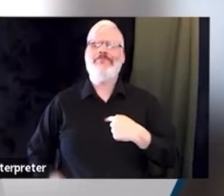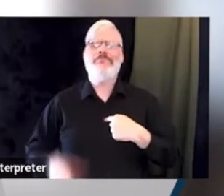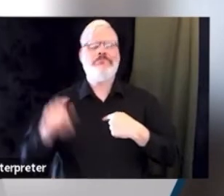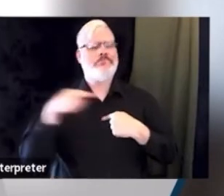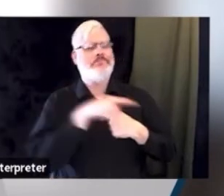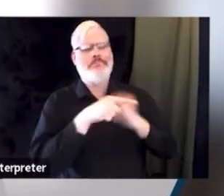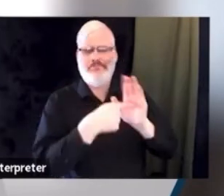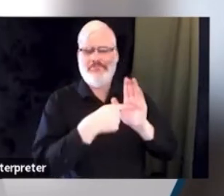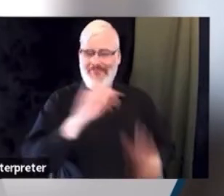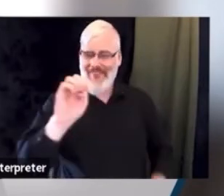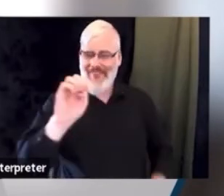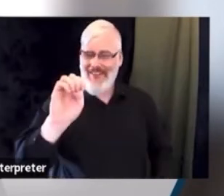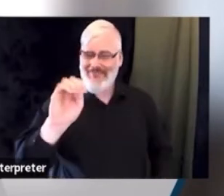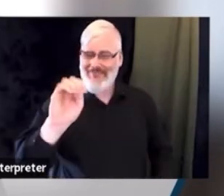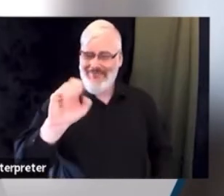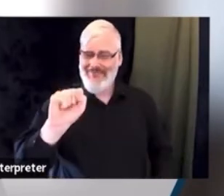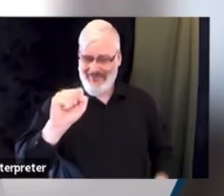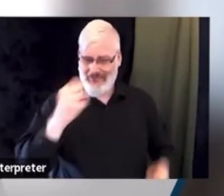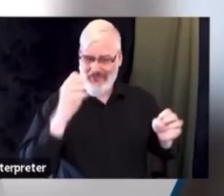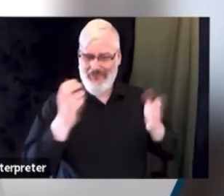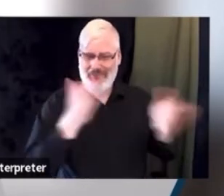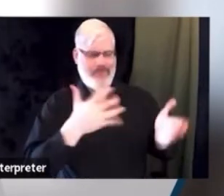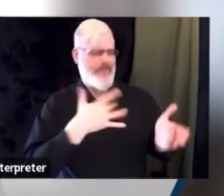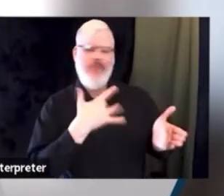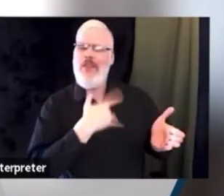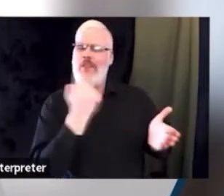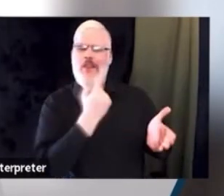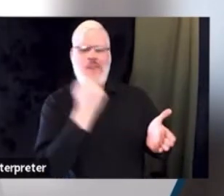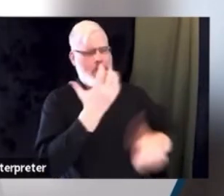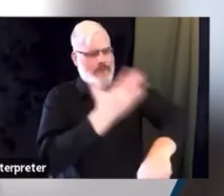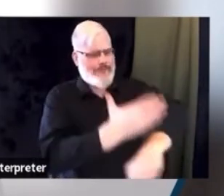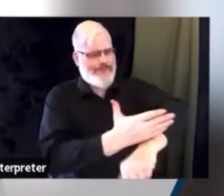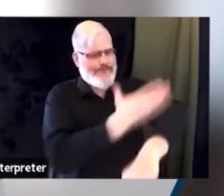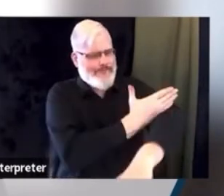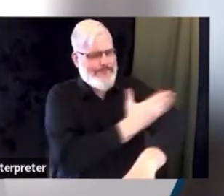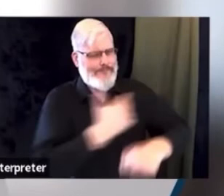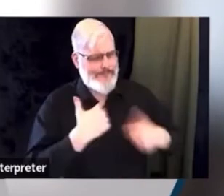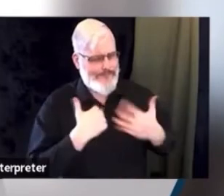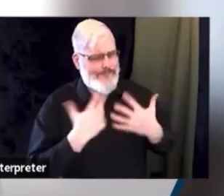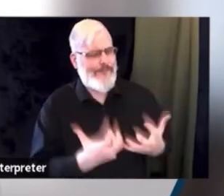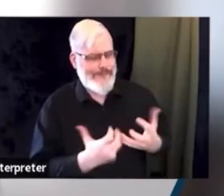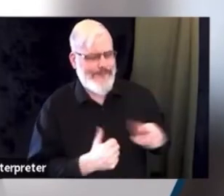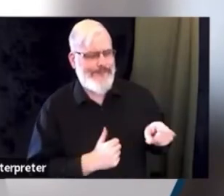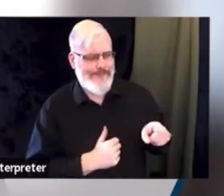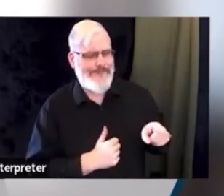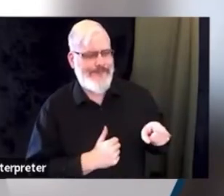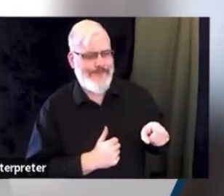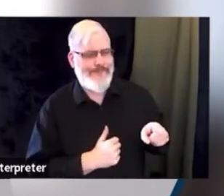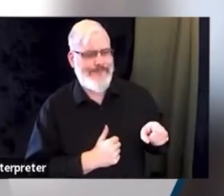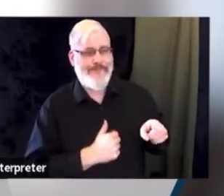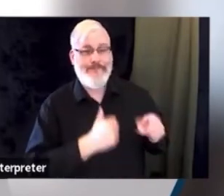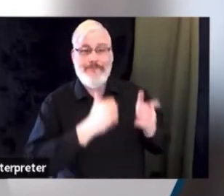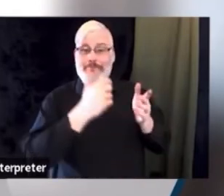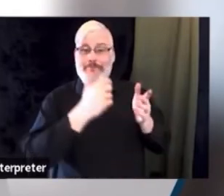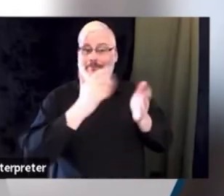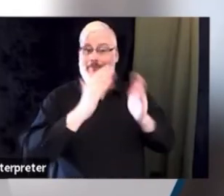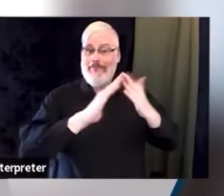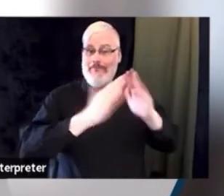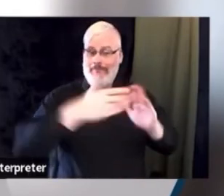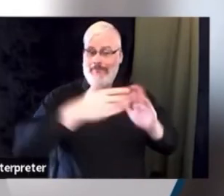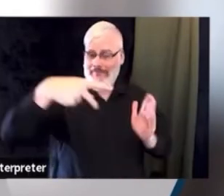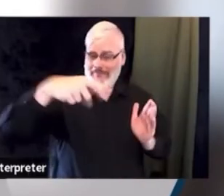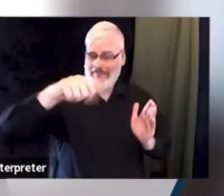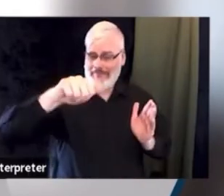recently, including community paramedicine, the City of Madison's CARES program, and the like. And that's only